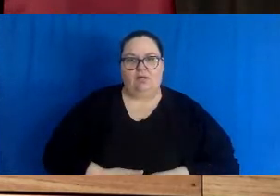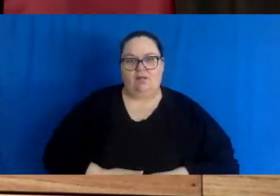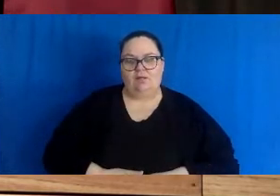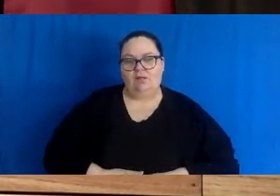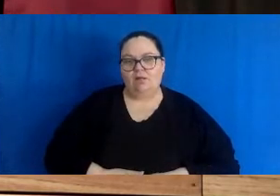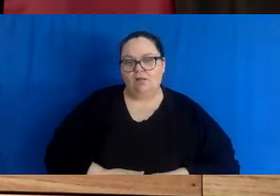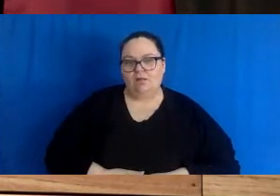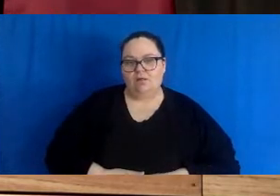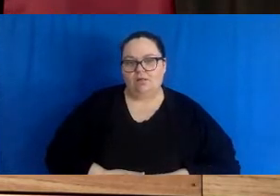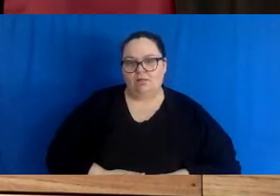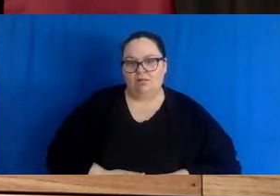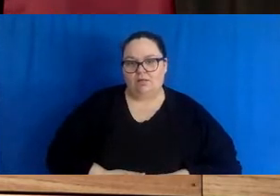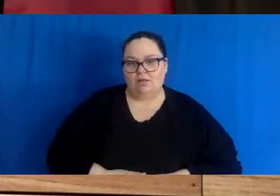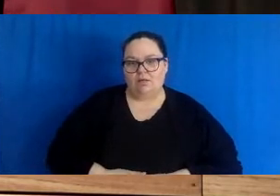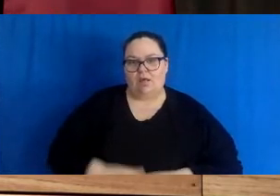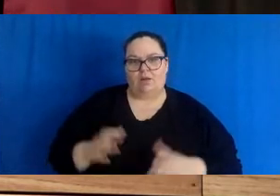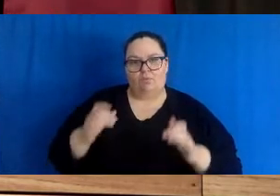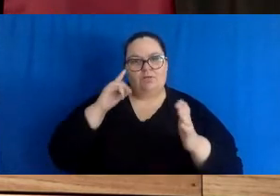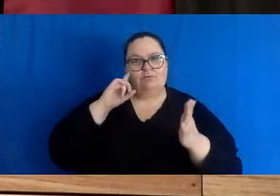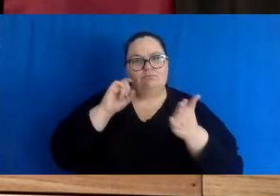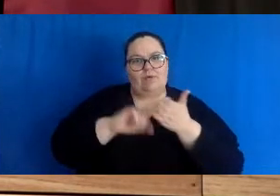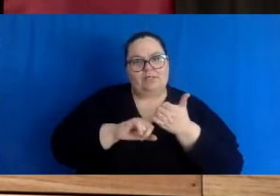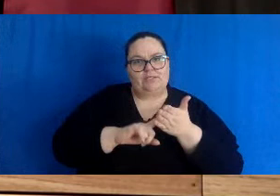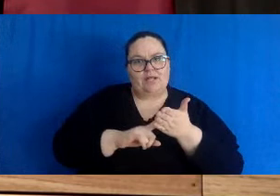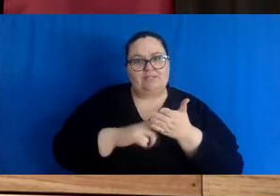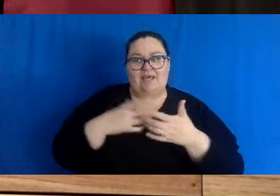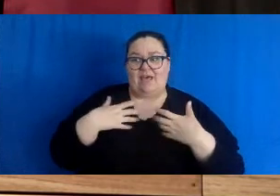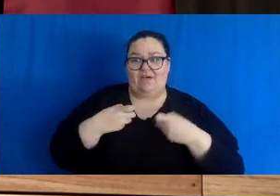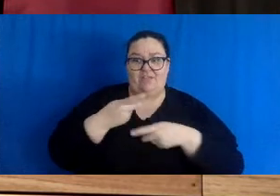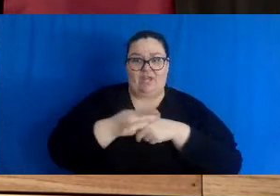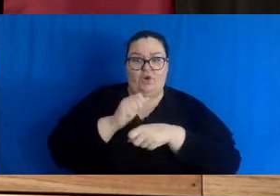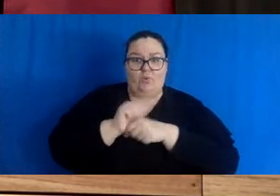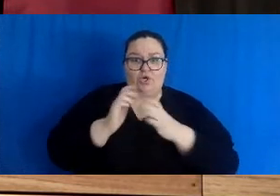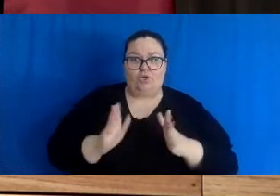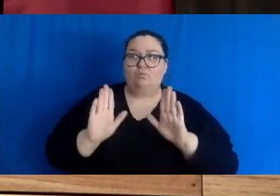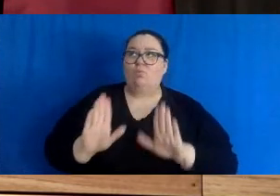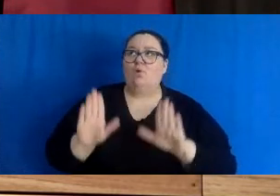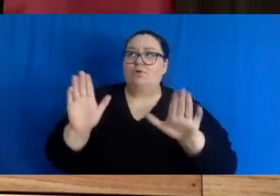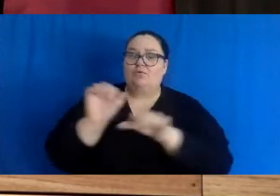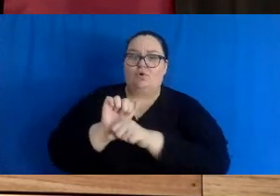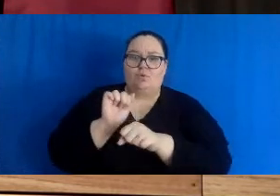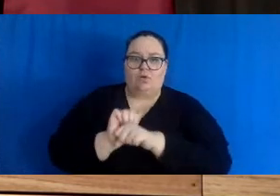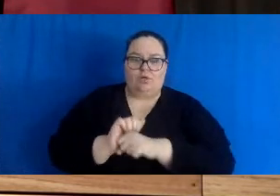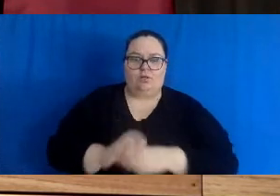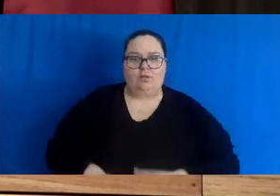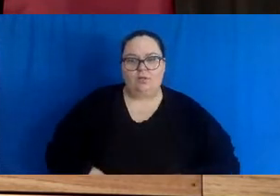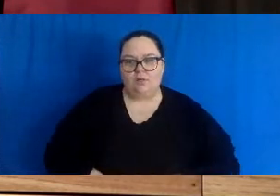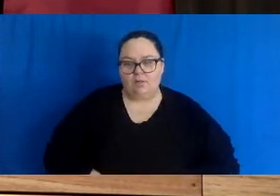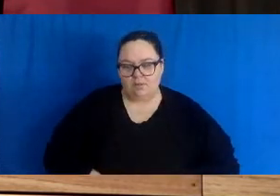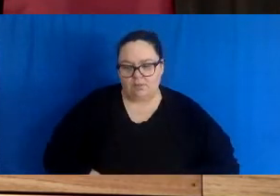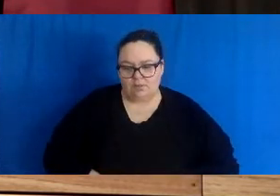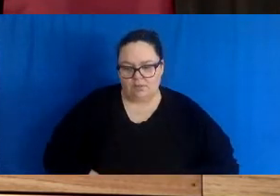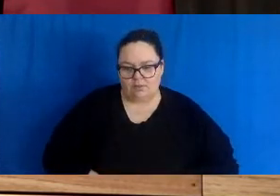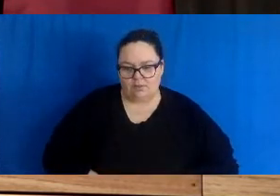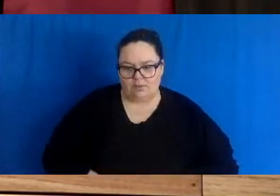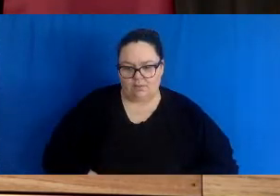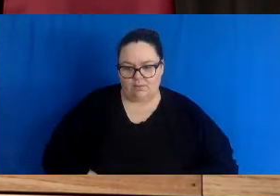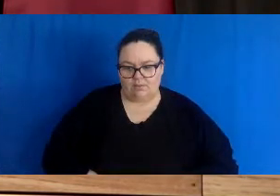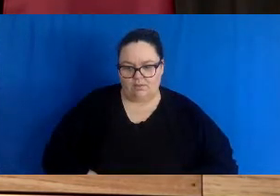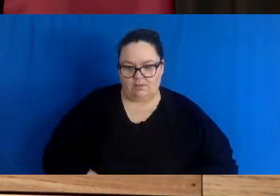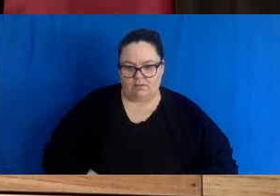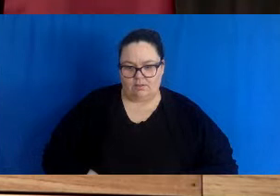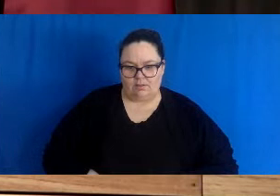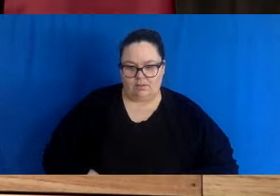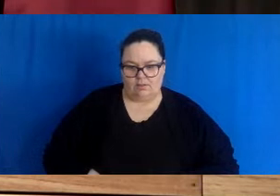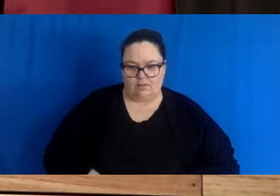great work of health care workers I would like to thank the clinical teams on the ground in the community the